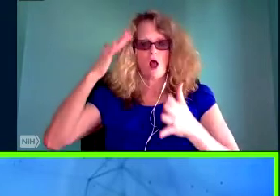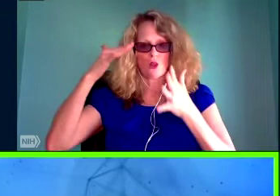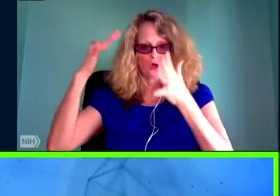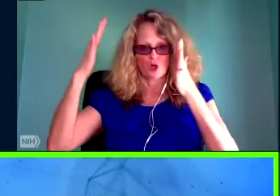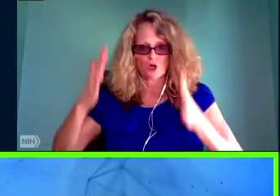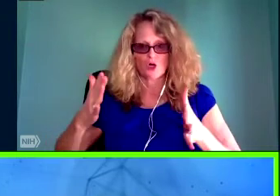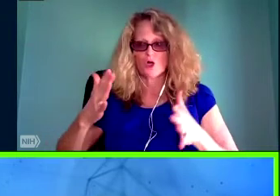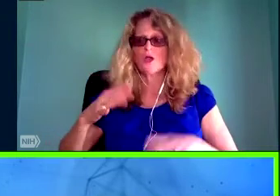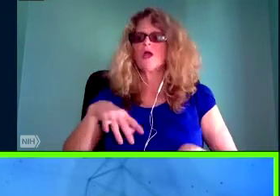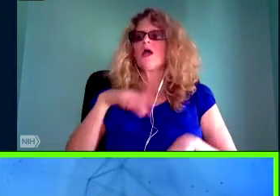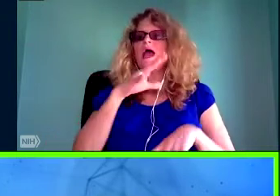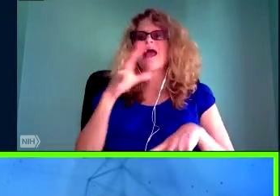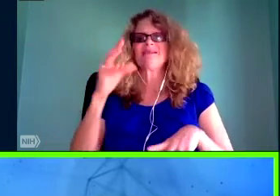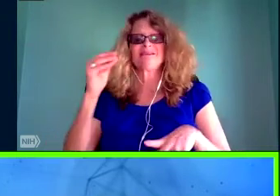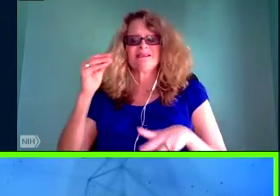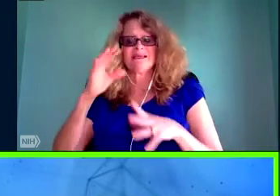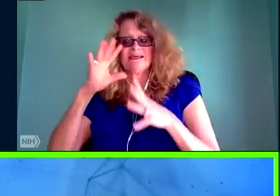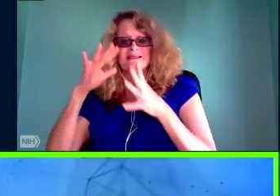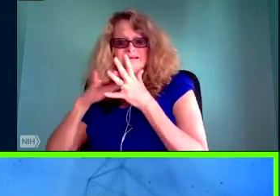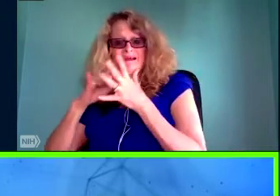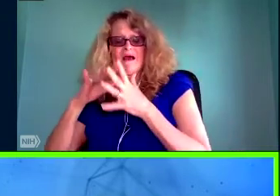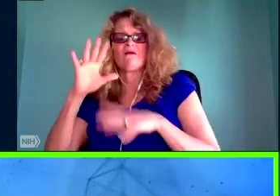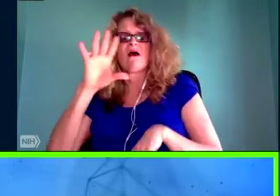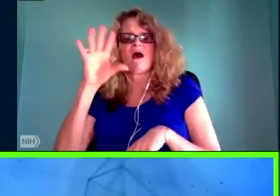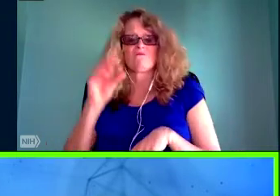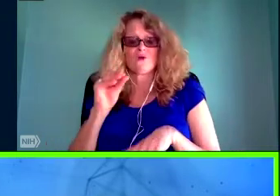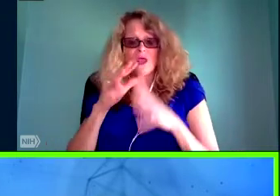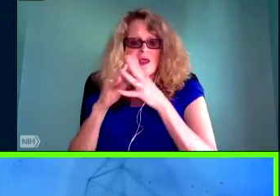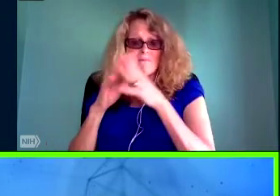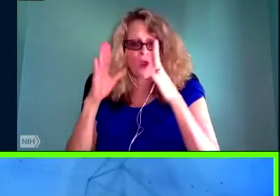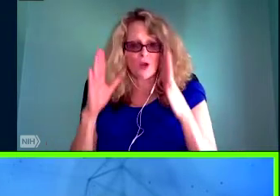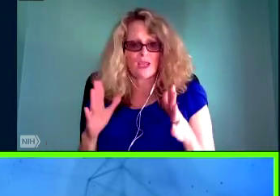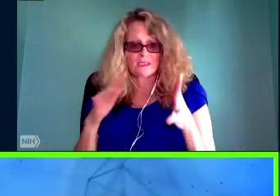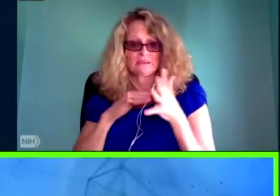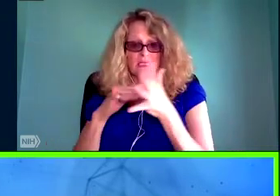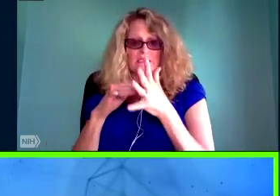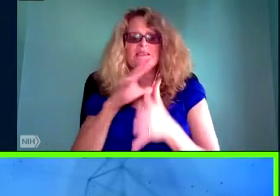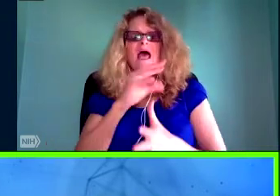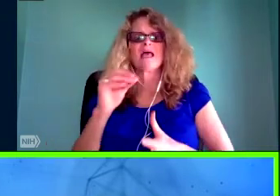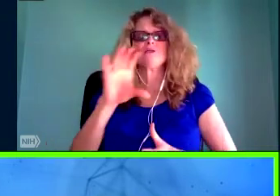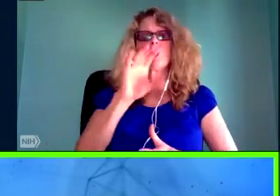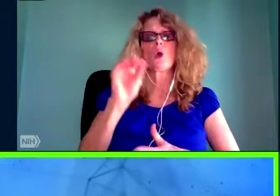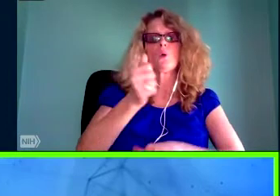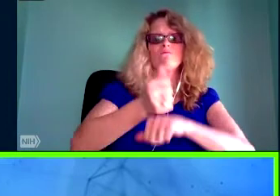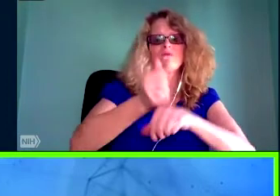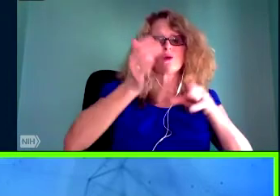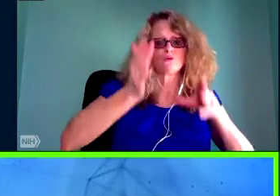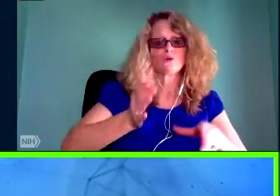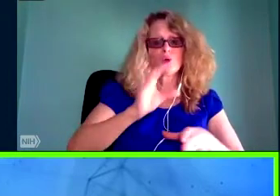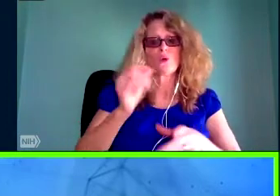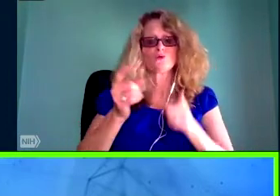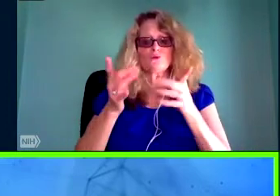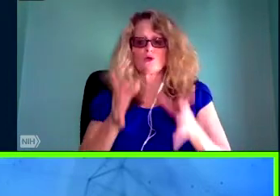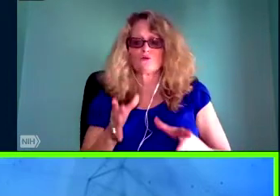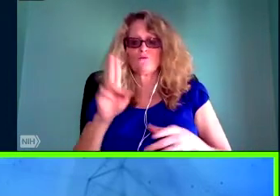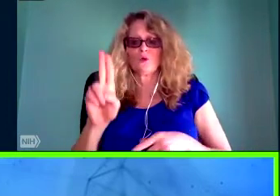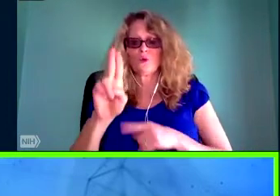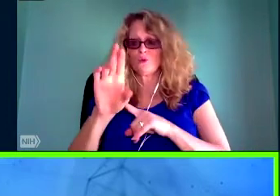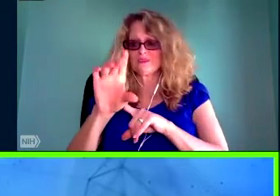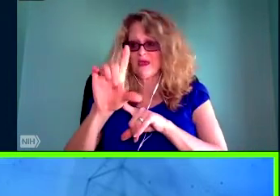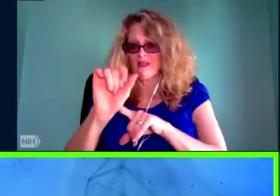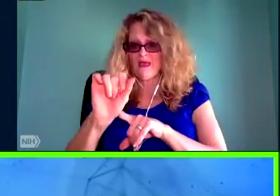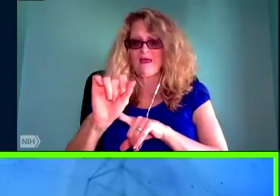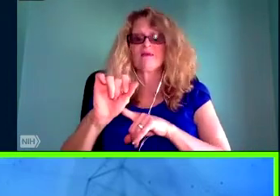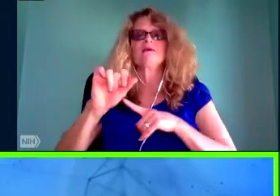work on algorithmic discrimination or the way in which algorithms produce systematic and repeatable results that